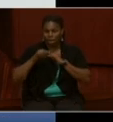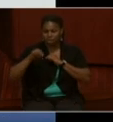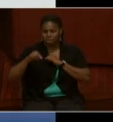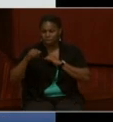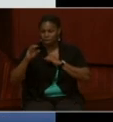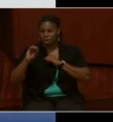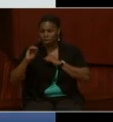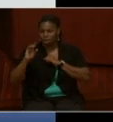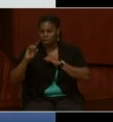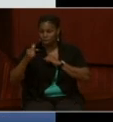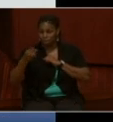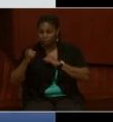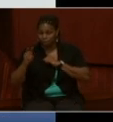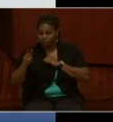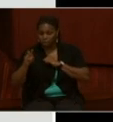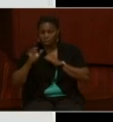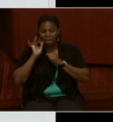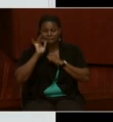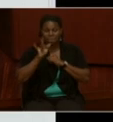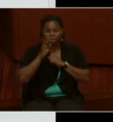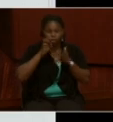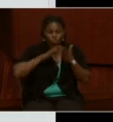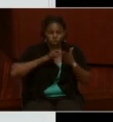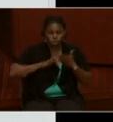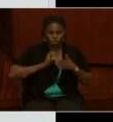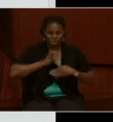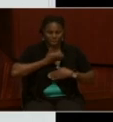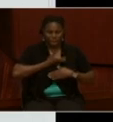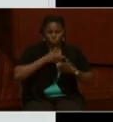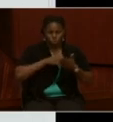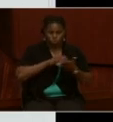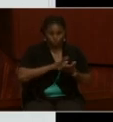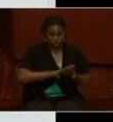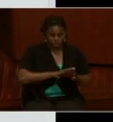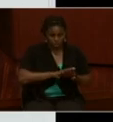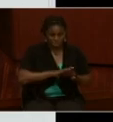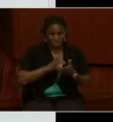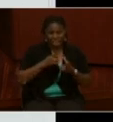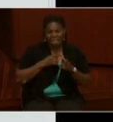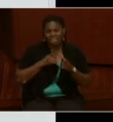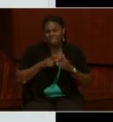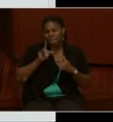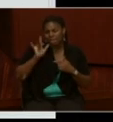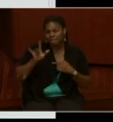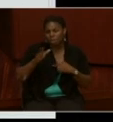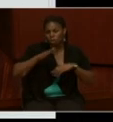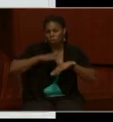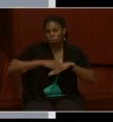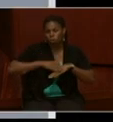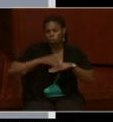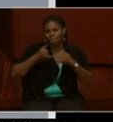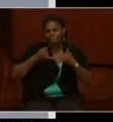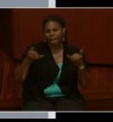we can click on Research Our Records. Then we can click Online Catalog.